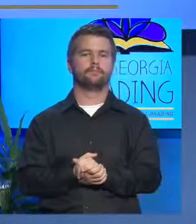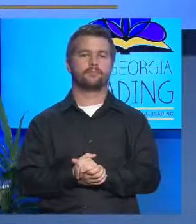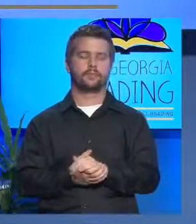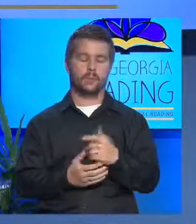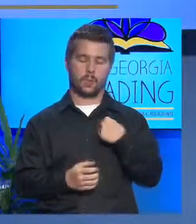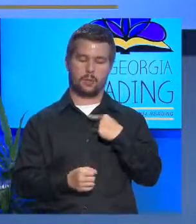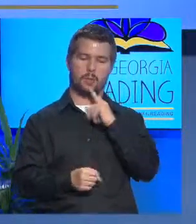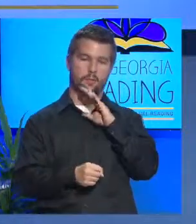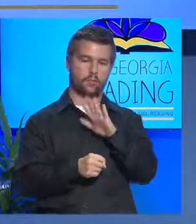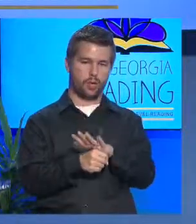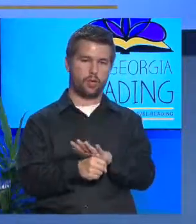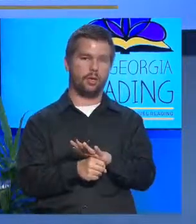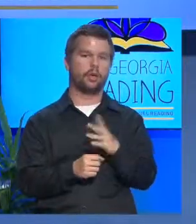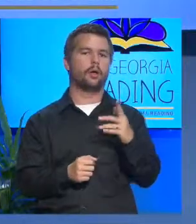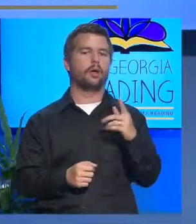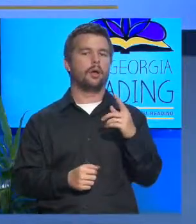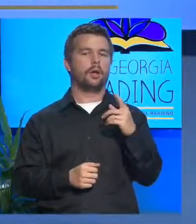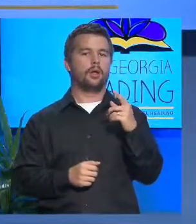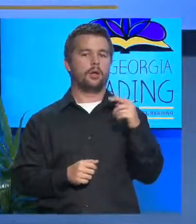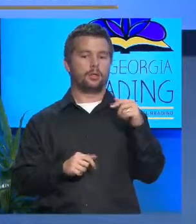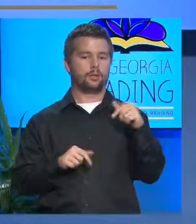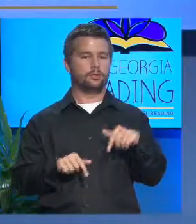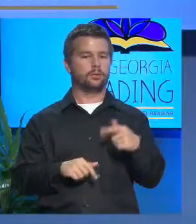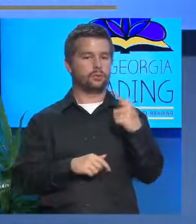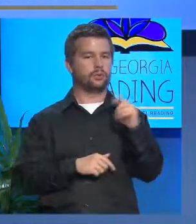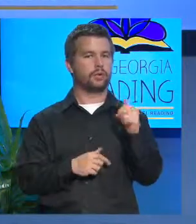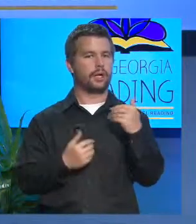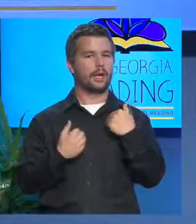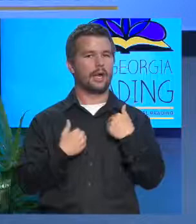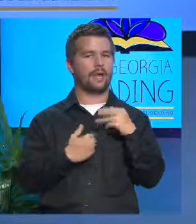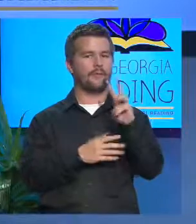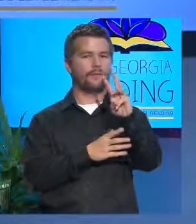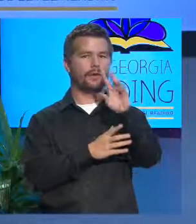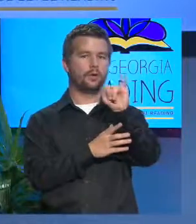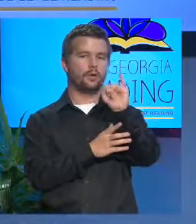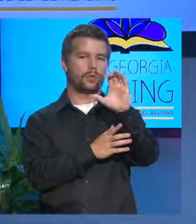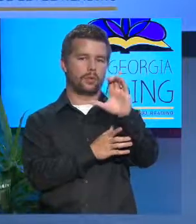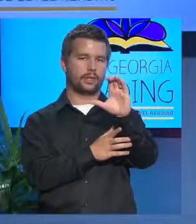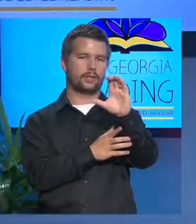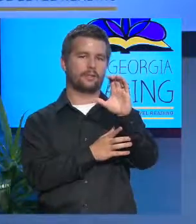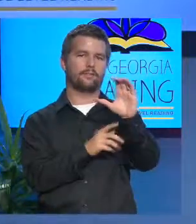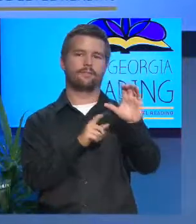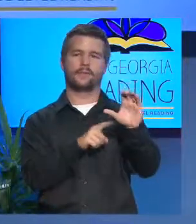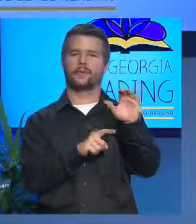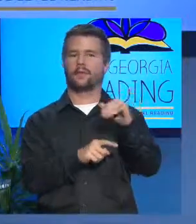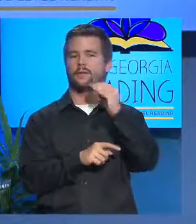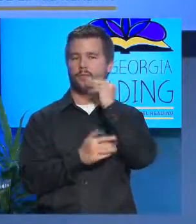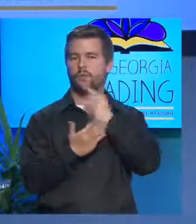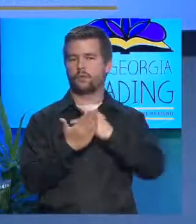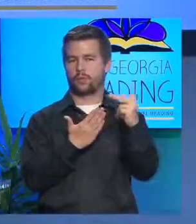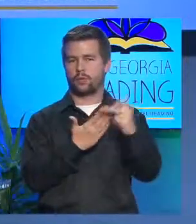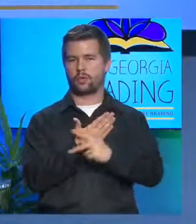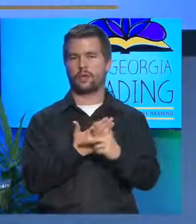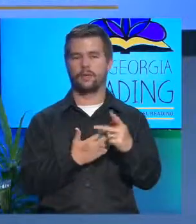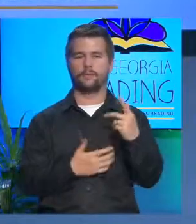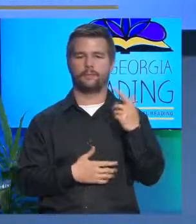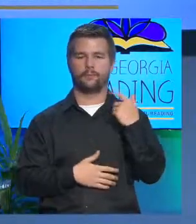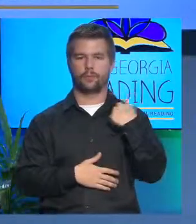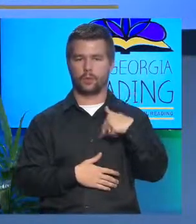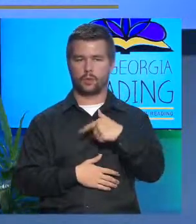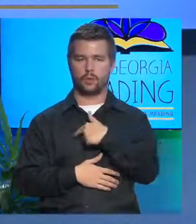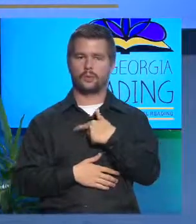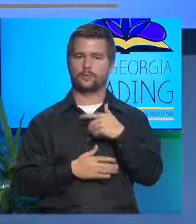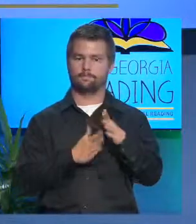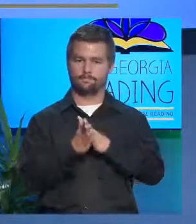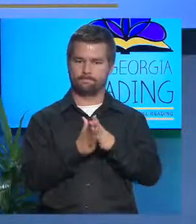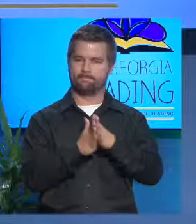you, one of the things I have in this state is something called WIC. And it is a nutrition program. And we are dedicated